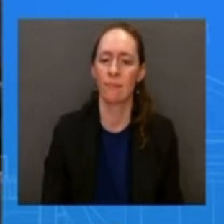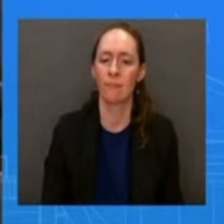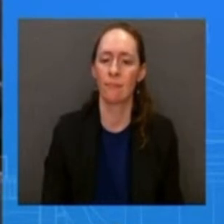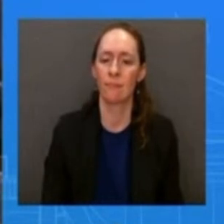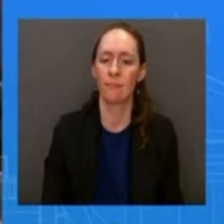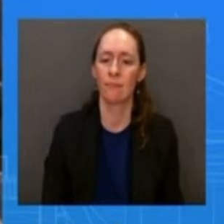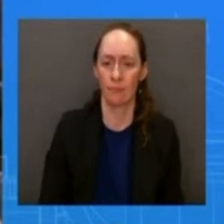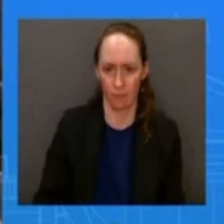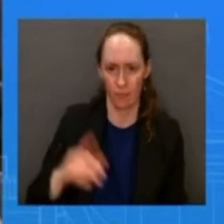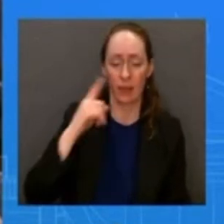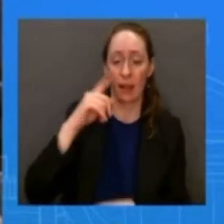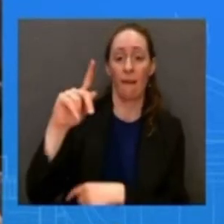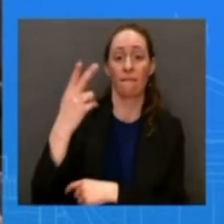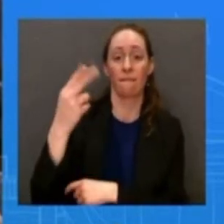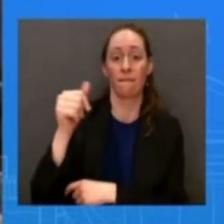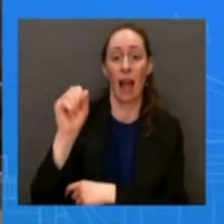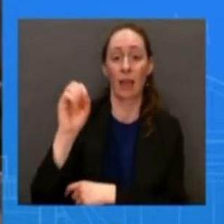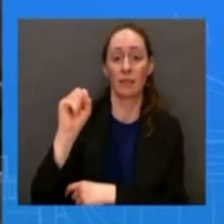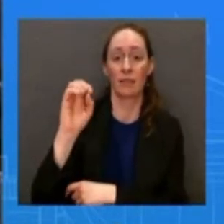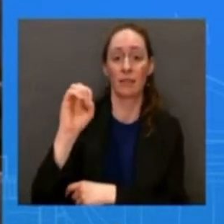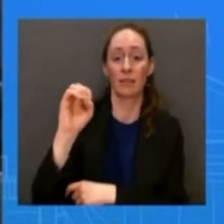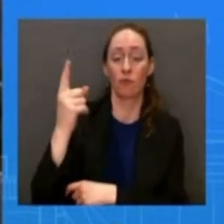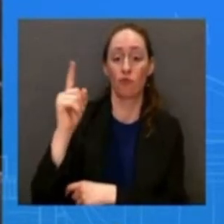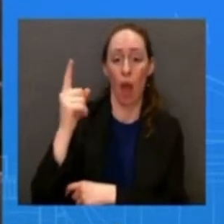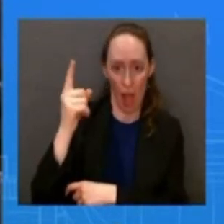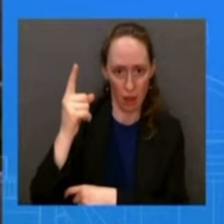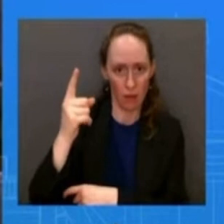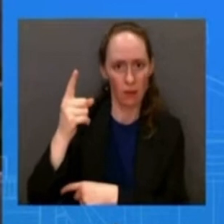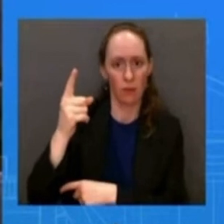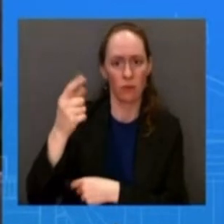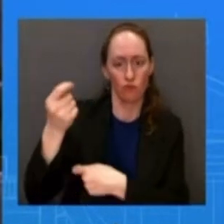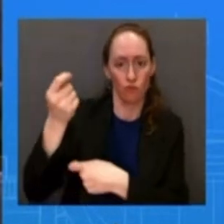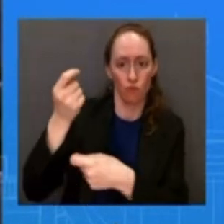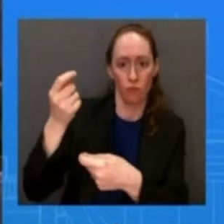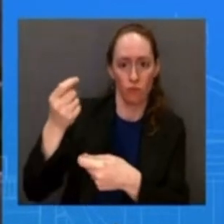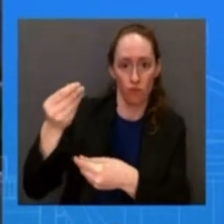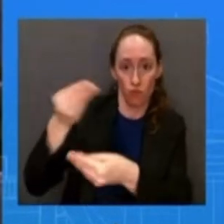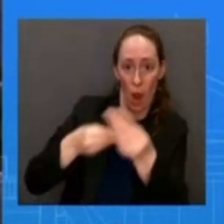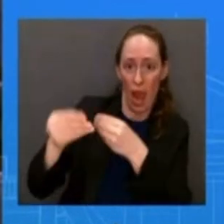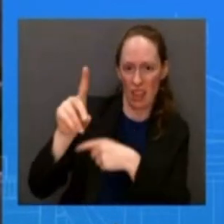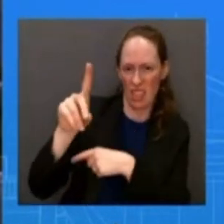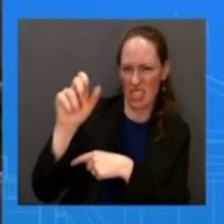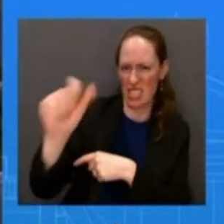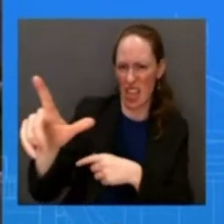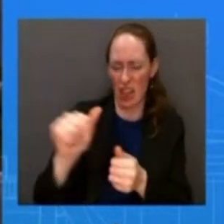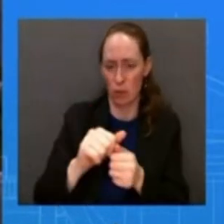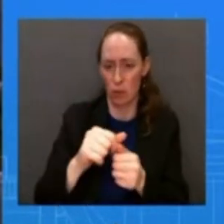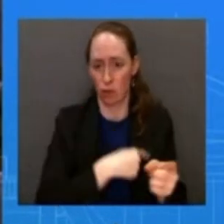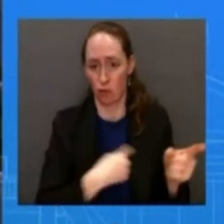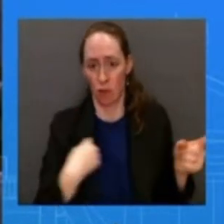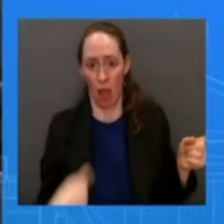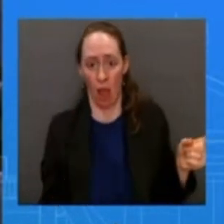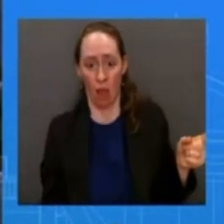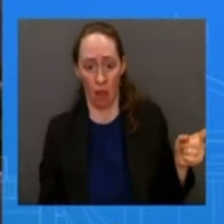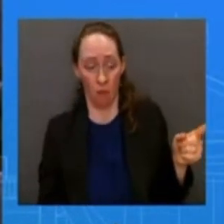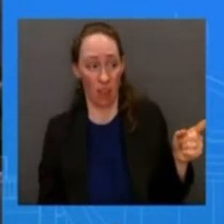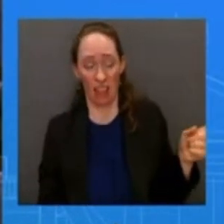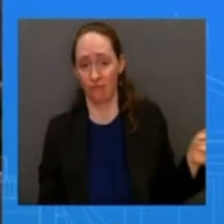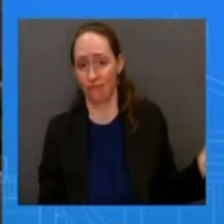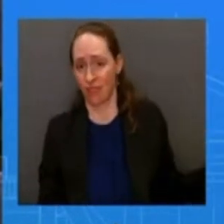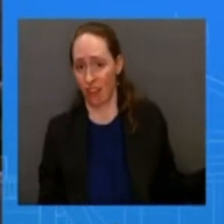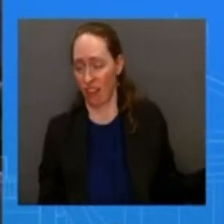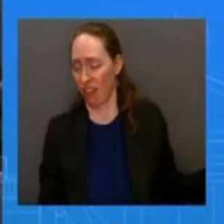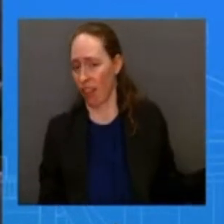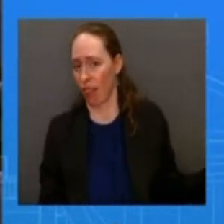basically ignored that deal since president biden has gotten into office um is the president going to enact enforcement mechanisms that were in written